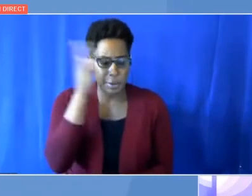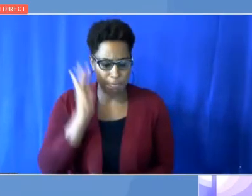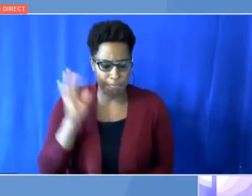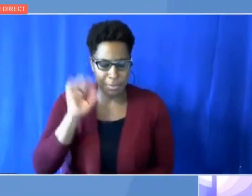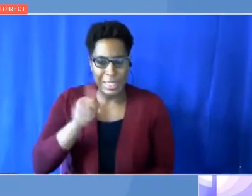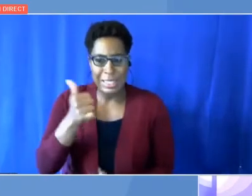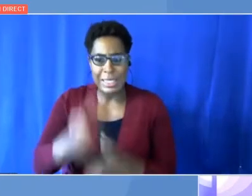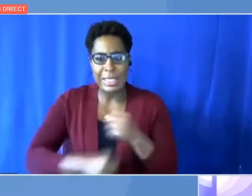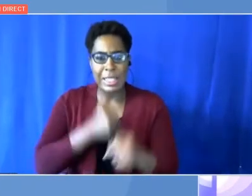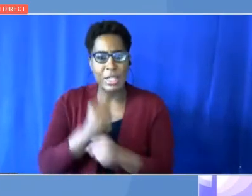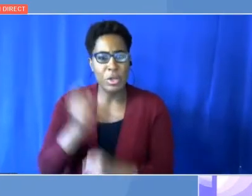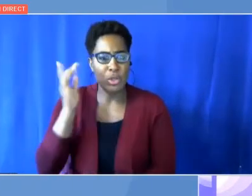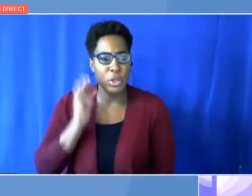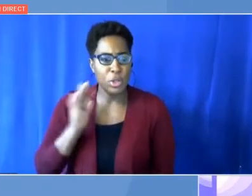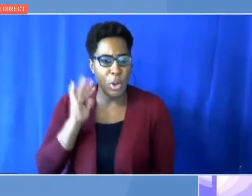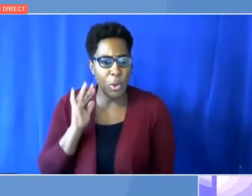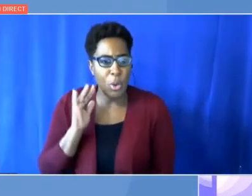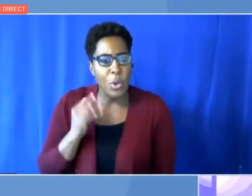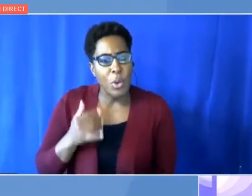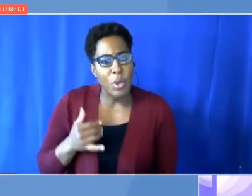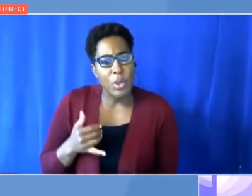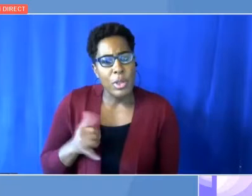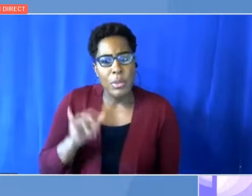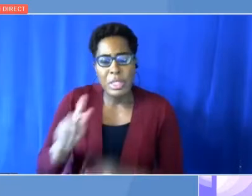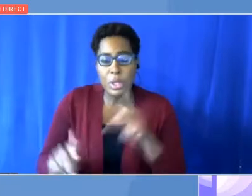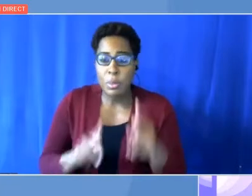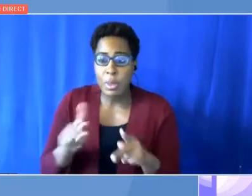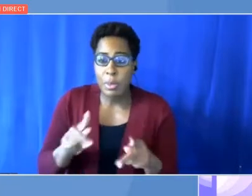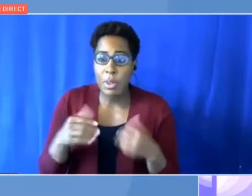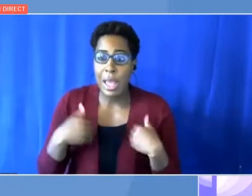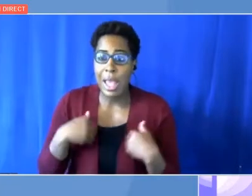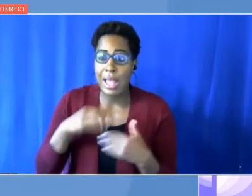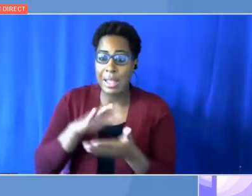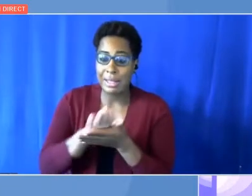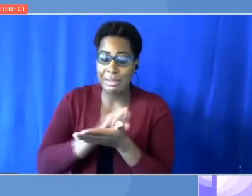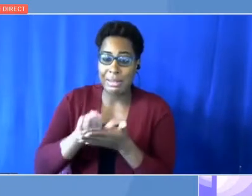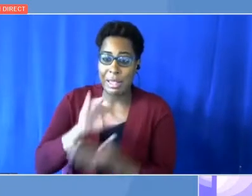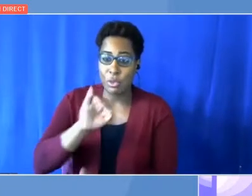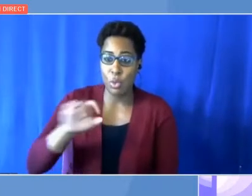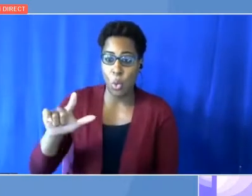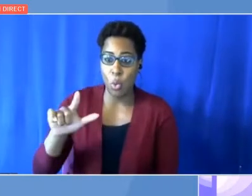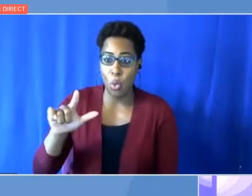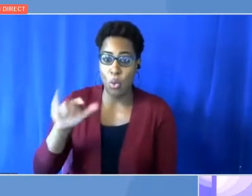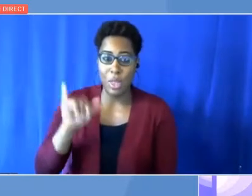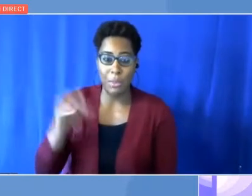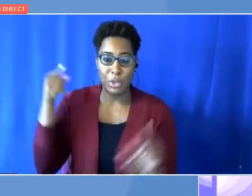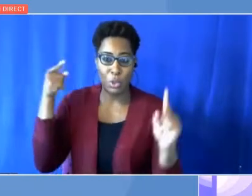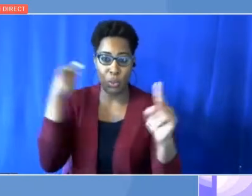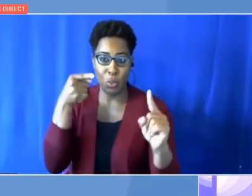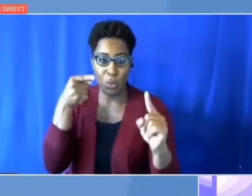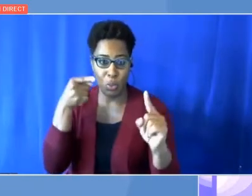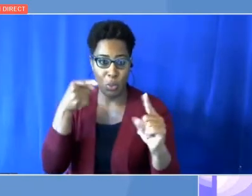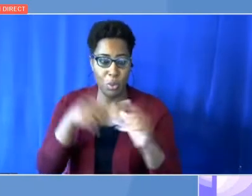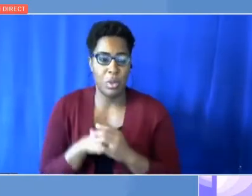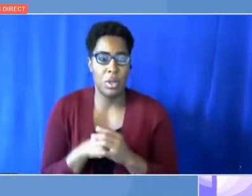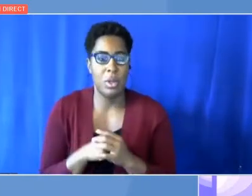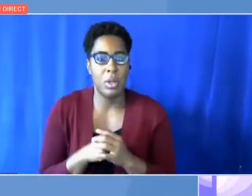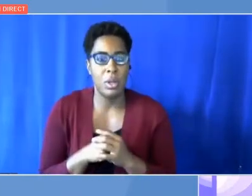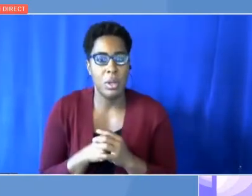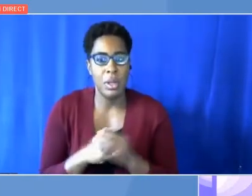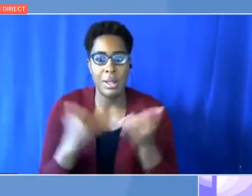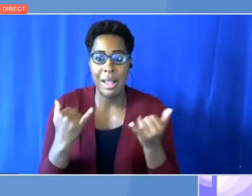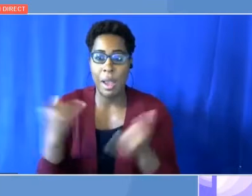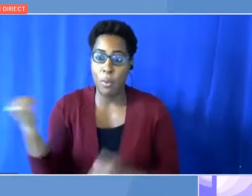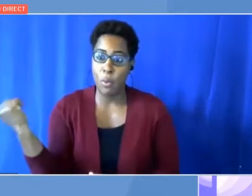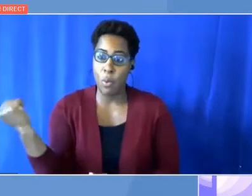thinking that coal or clean coal may have a future. Now, all we agree on the